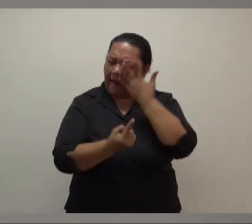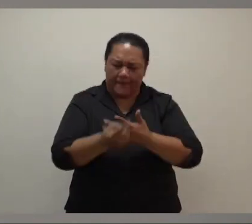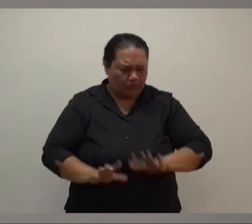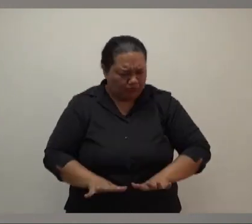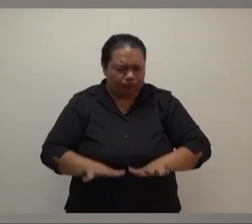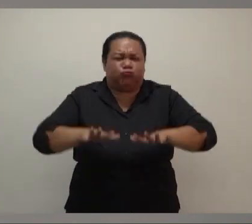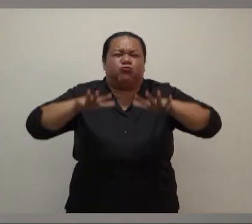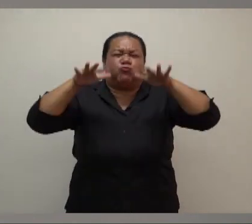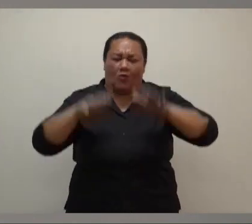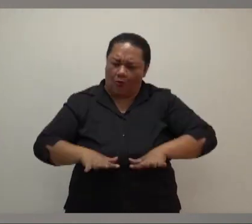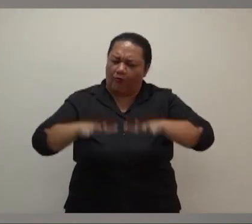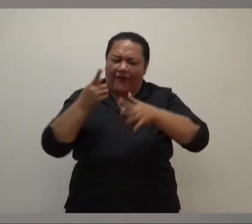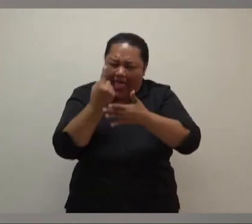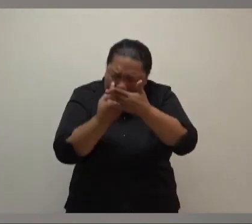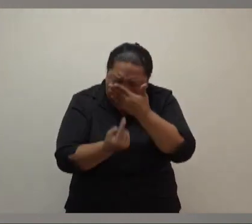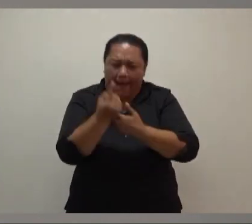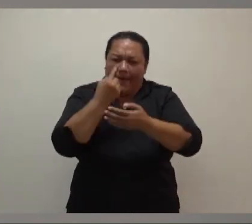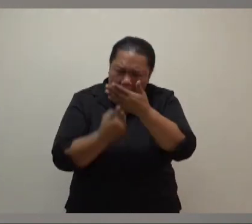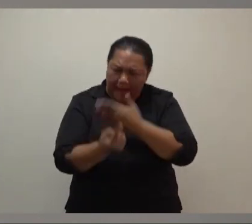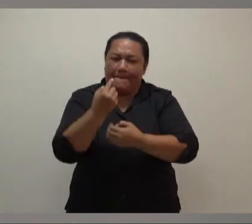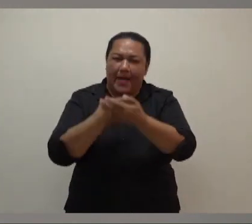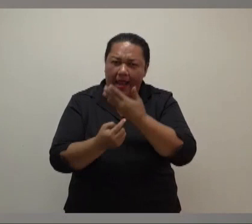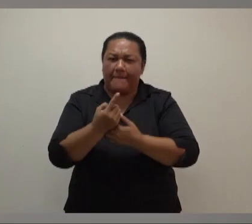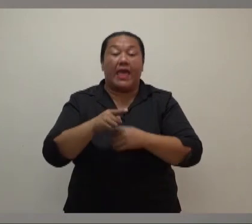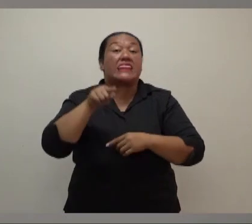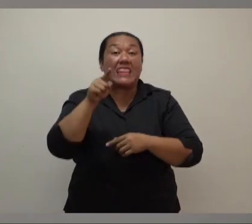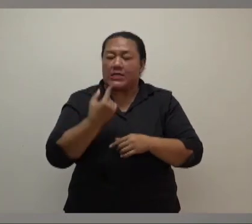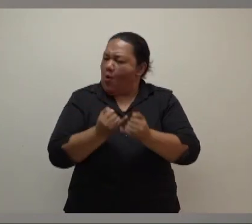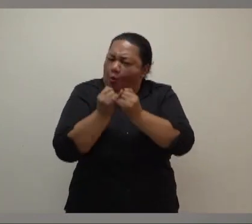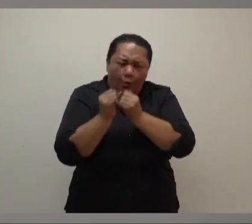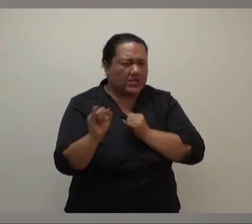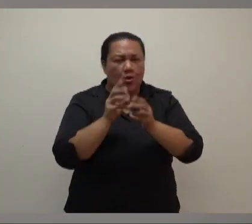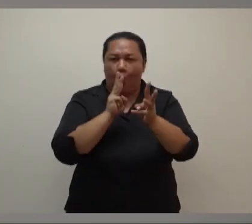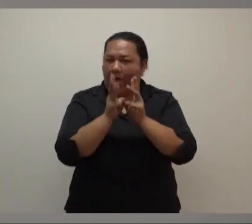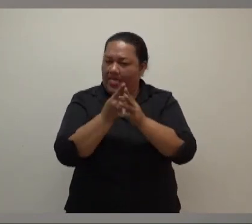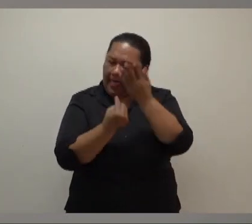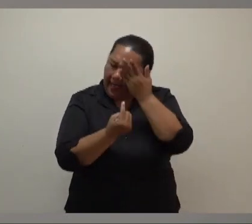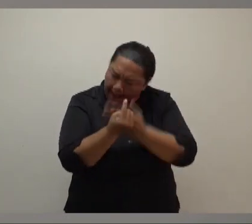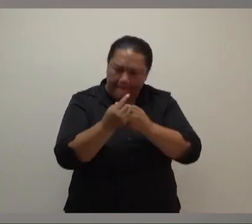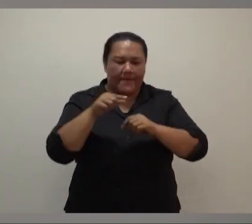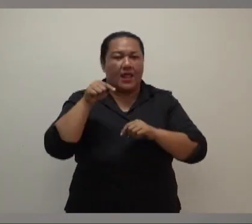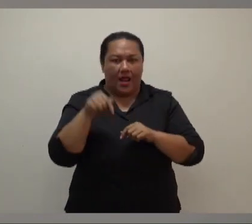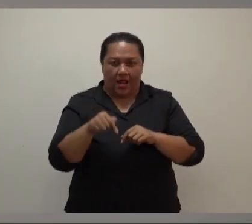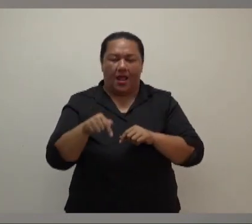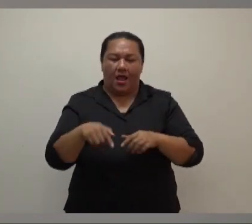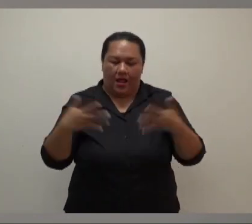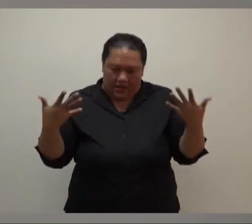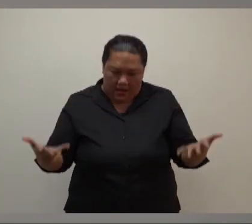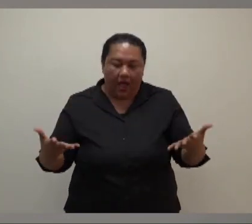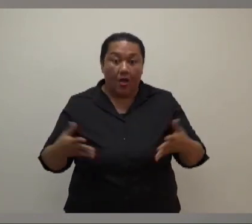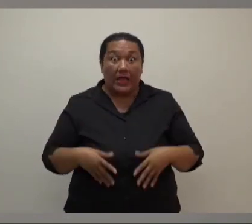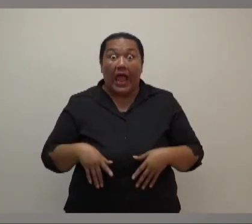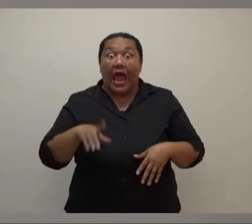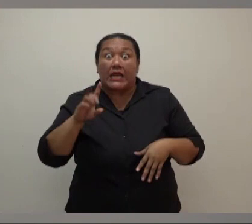that is why we must treat warnings of severe weather more seriously than we ever have. The science behind that